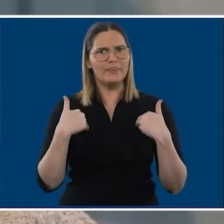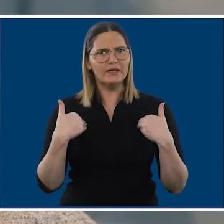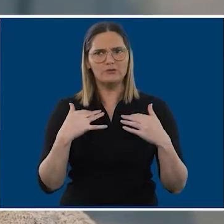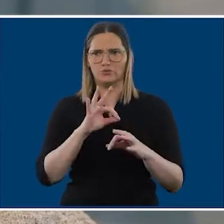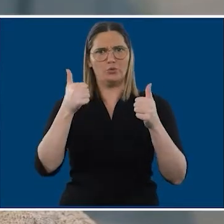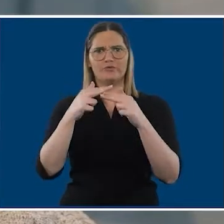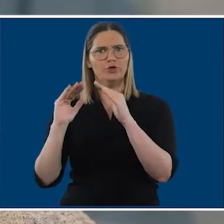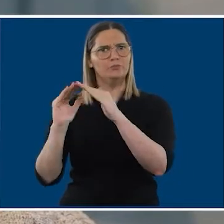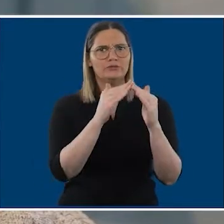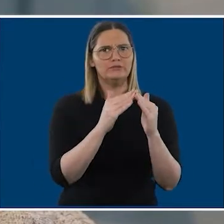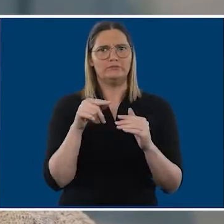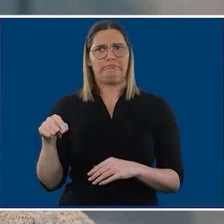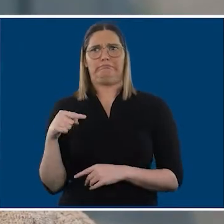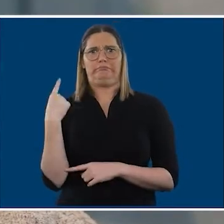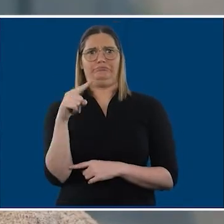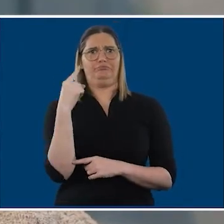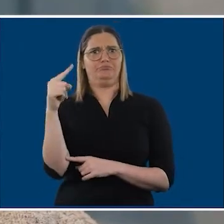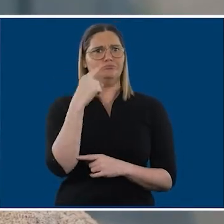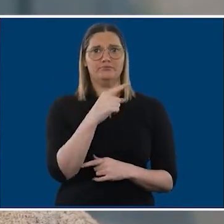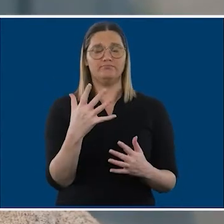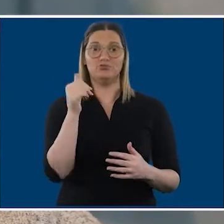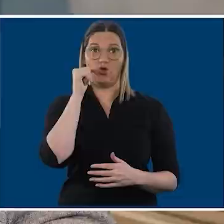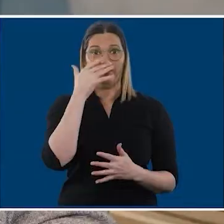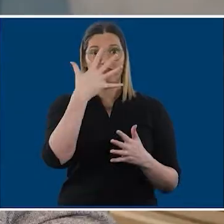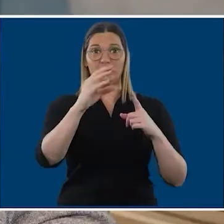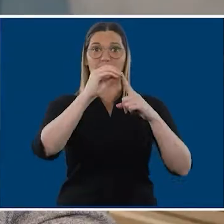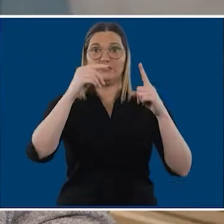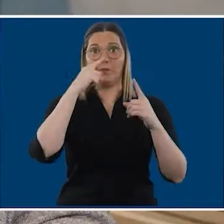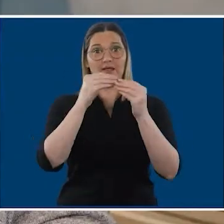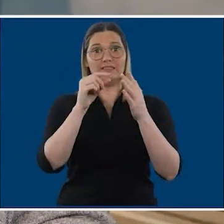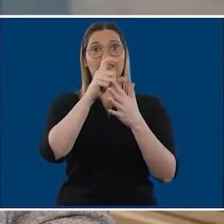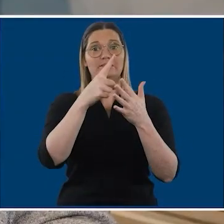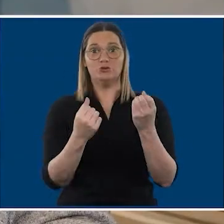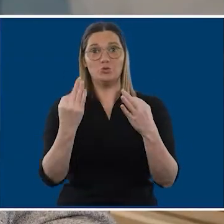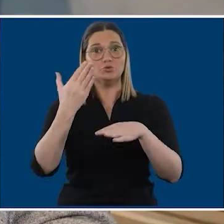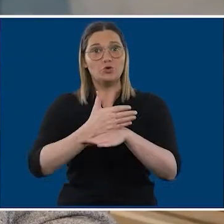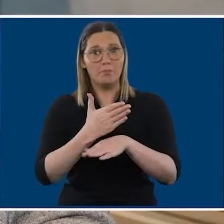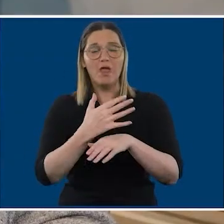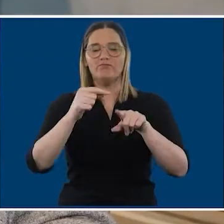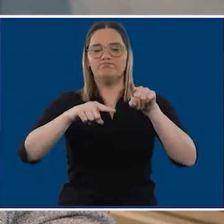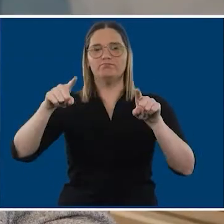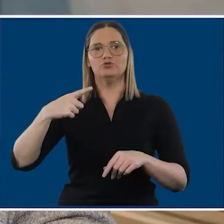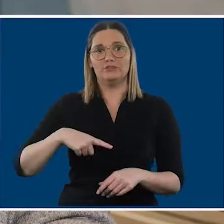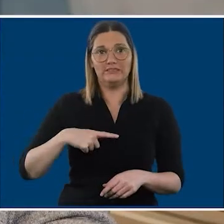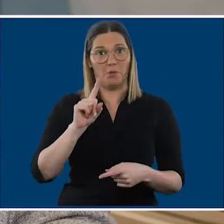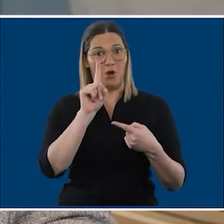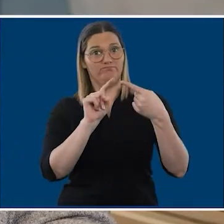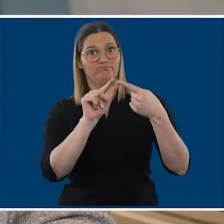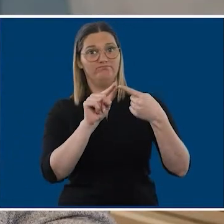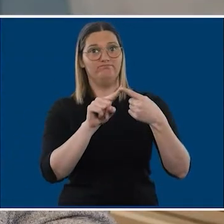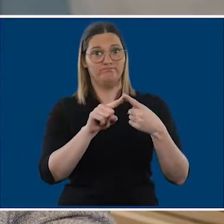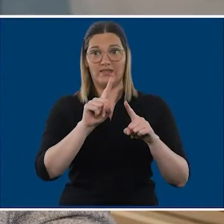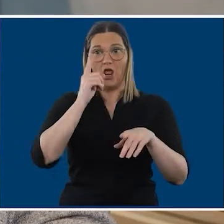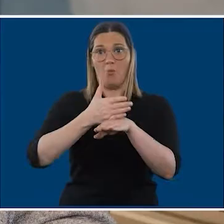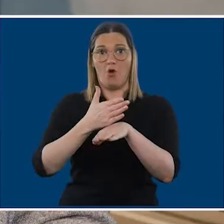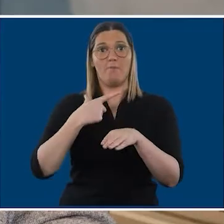healthy for people as individuals and it's not good for the community. 50% of people with disability don't currently work for